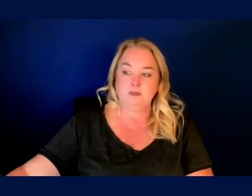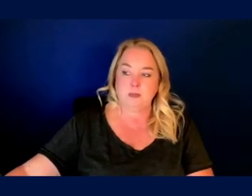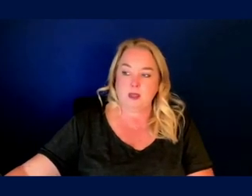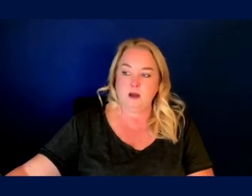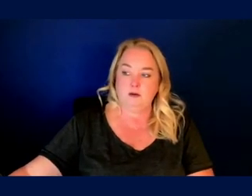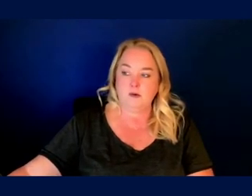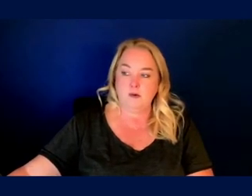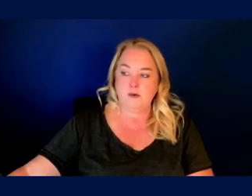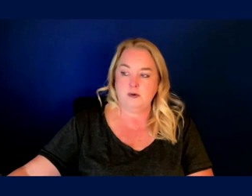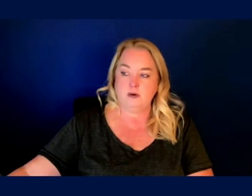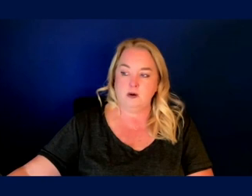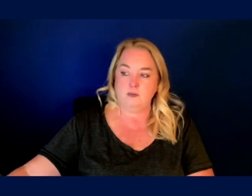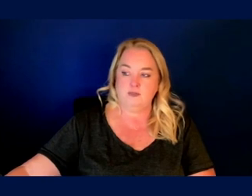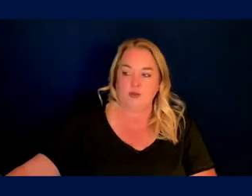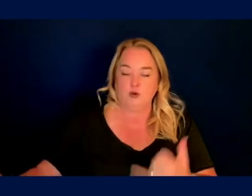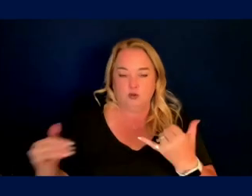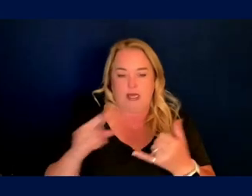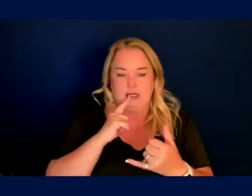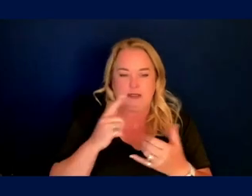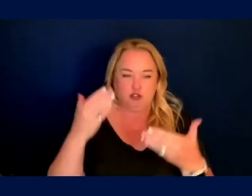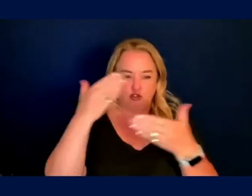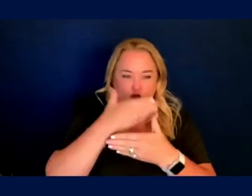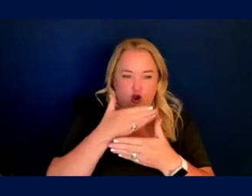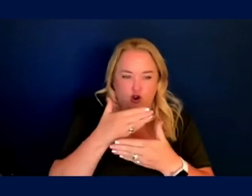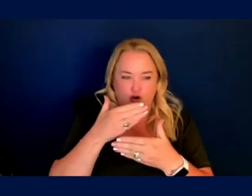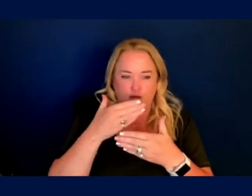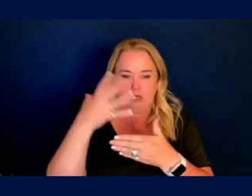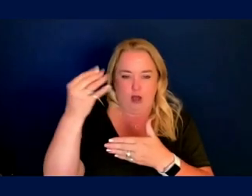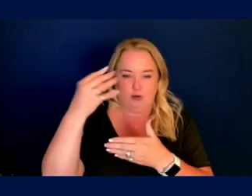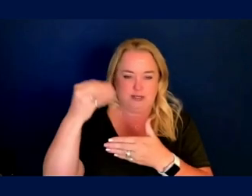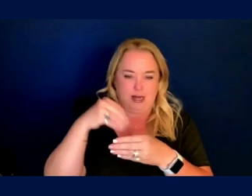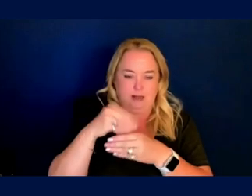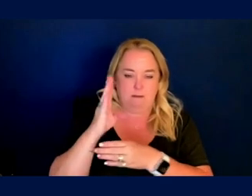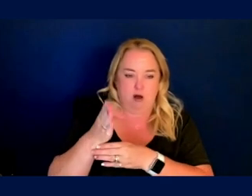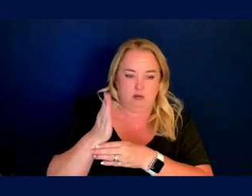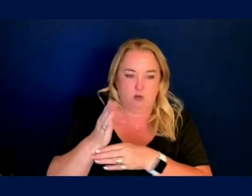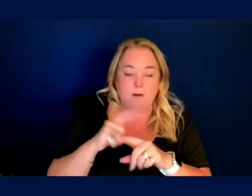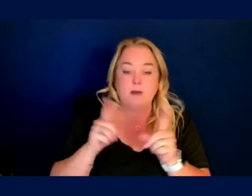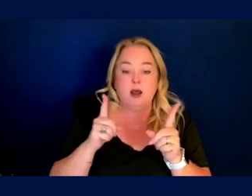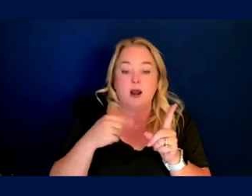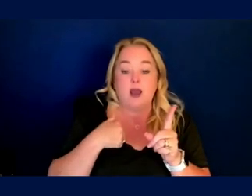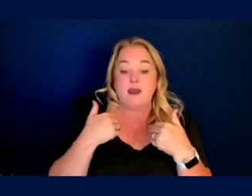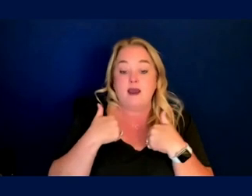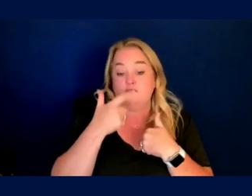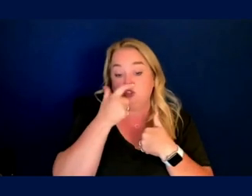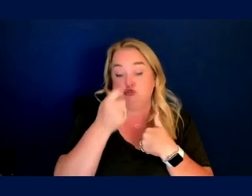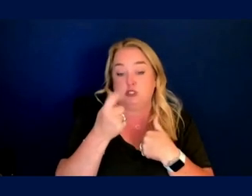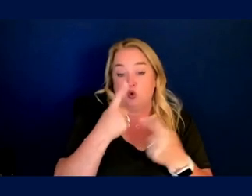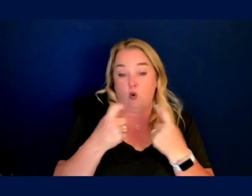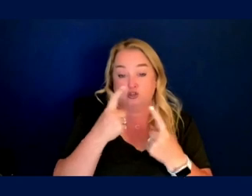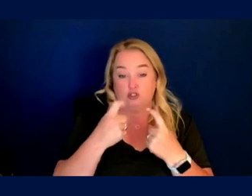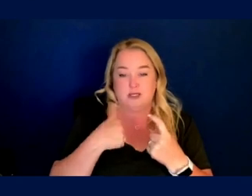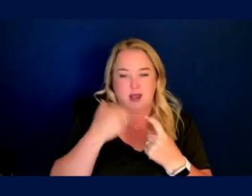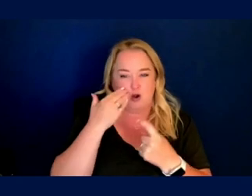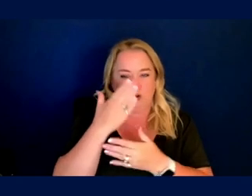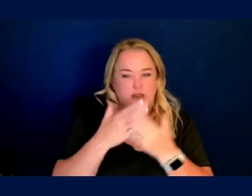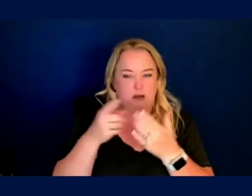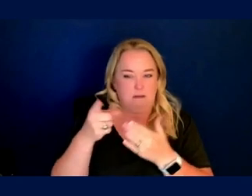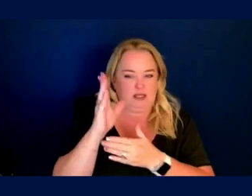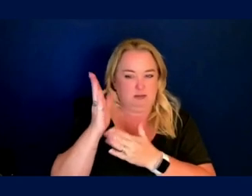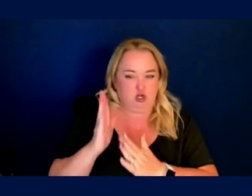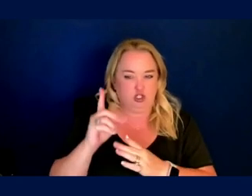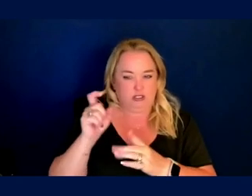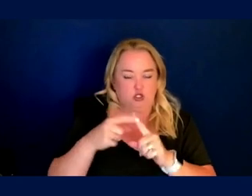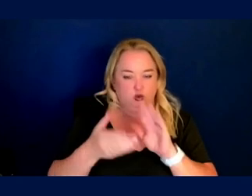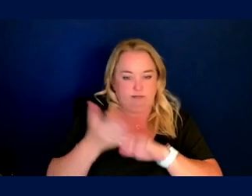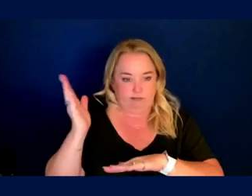dreary day in Baltimore. And we have some really great questions from the audience. I know that some of our speakers have to head out. So I want to start